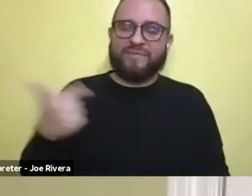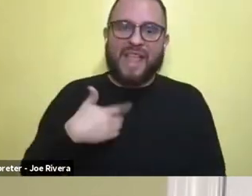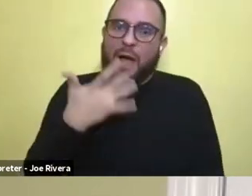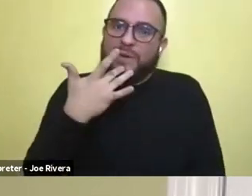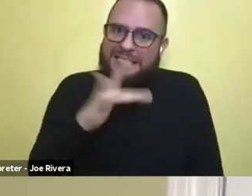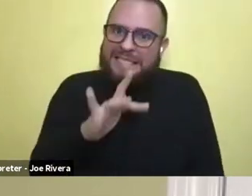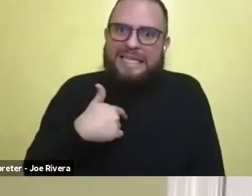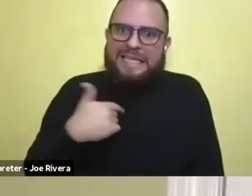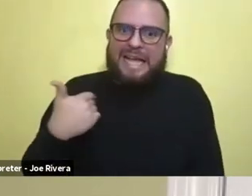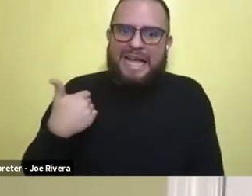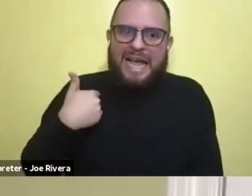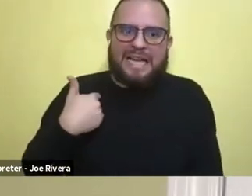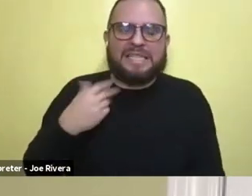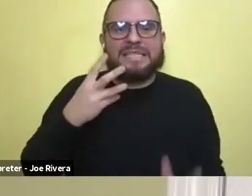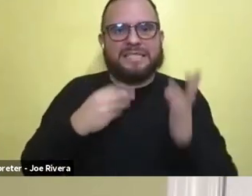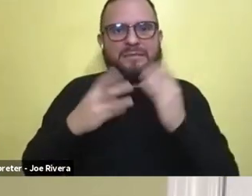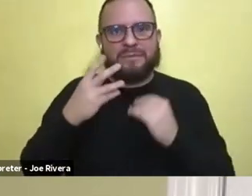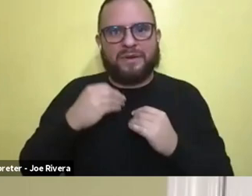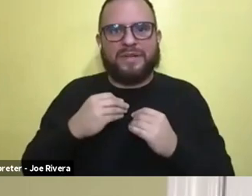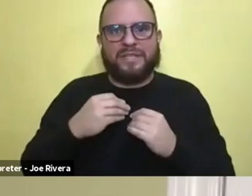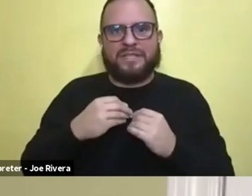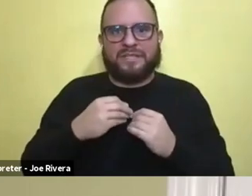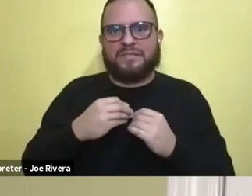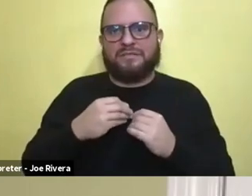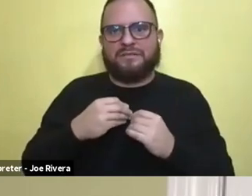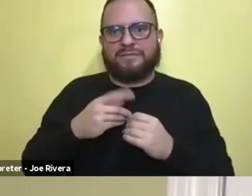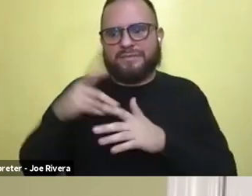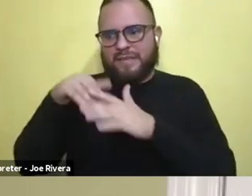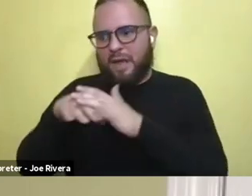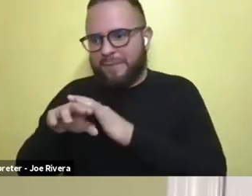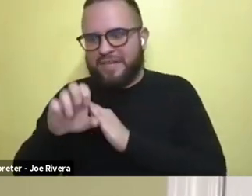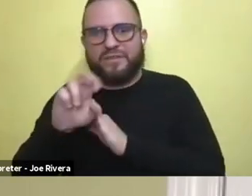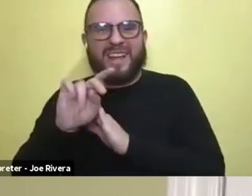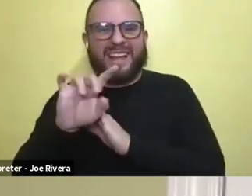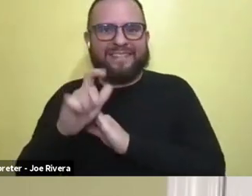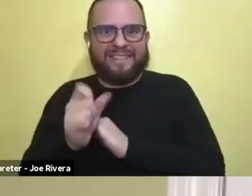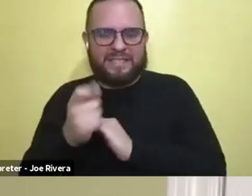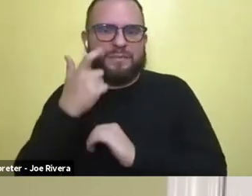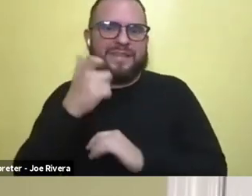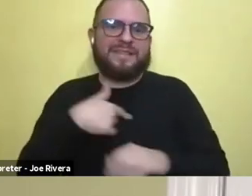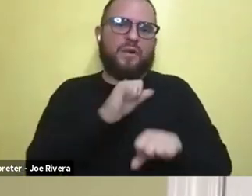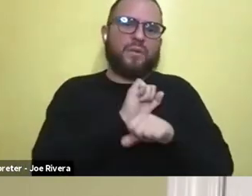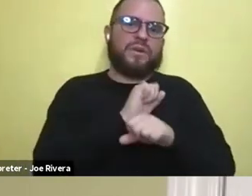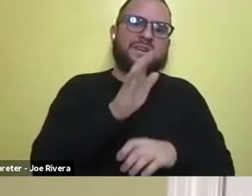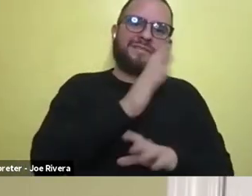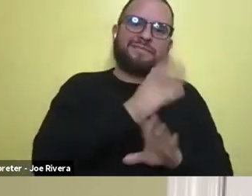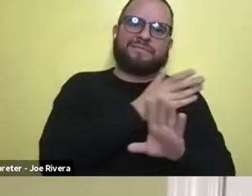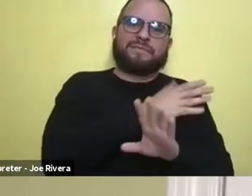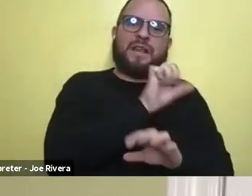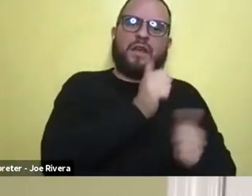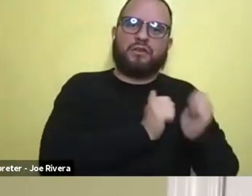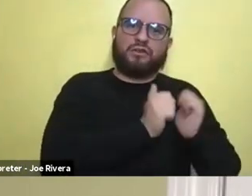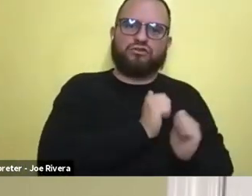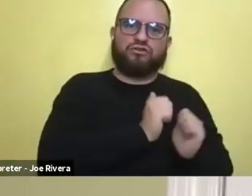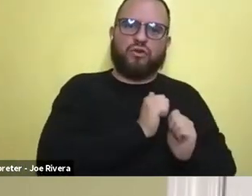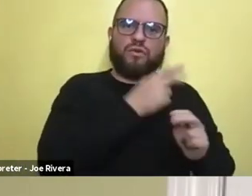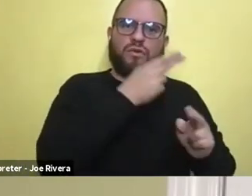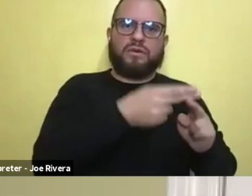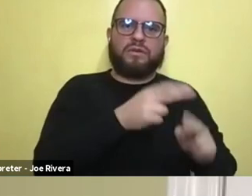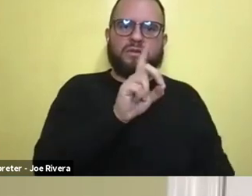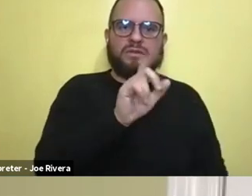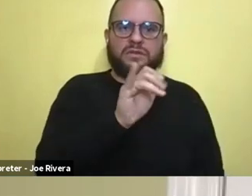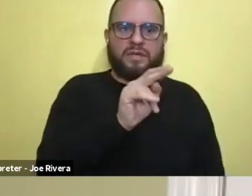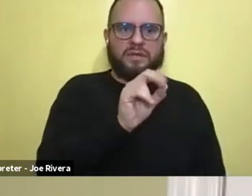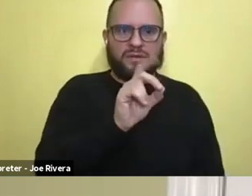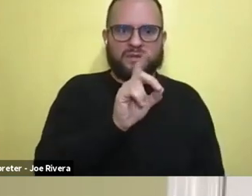have, um, experience coming into Endlings because I had worked on a show, uh, prior to shooting Endlings called Dino Dana